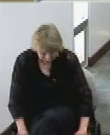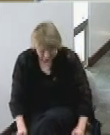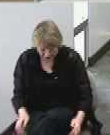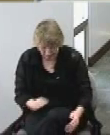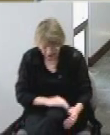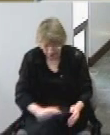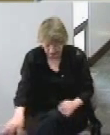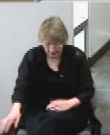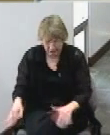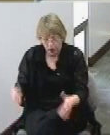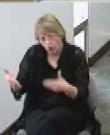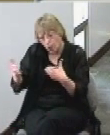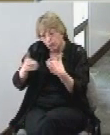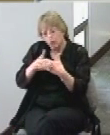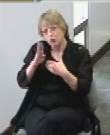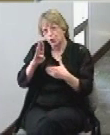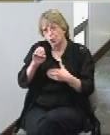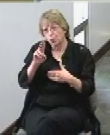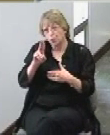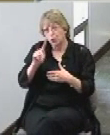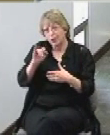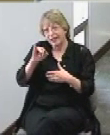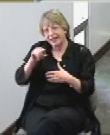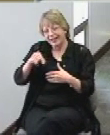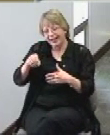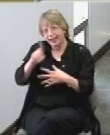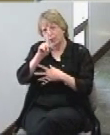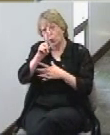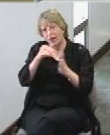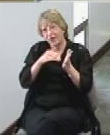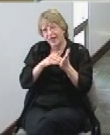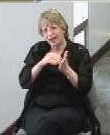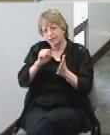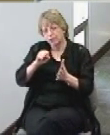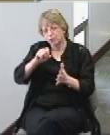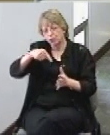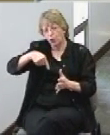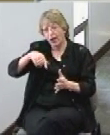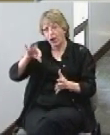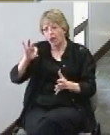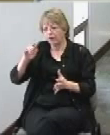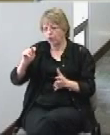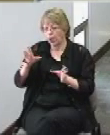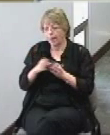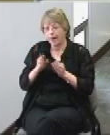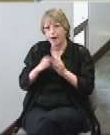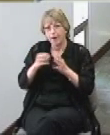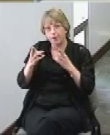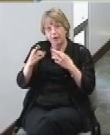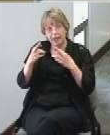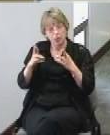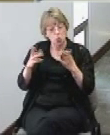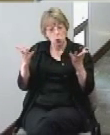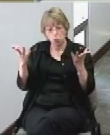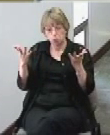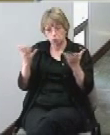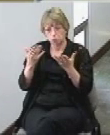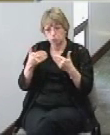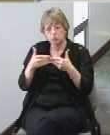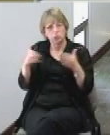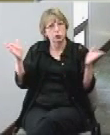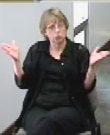is a thousand square foot meeting room that is available to anyone that that can use something like that